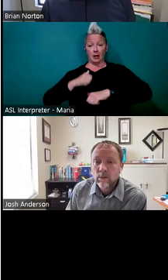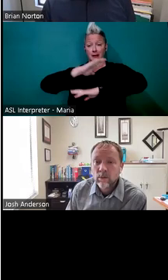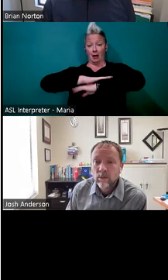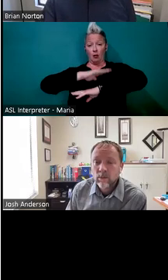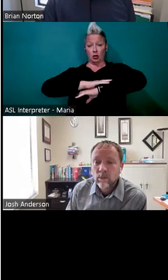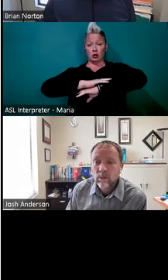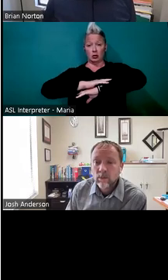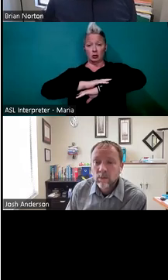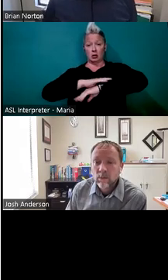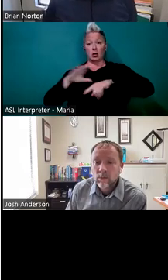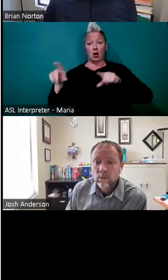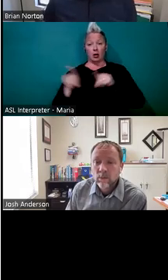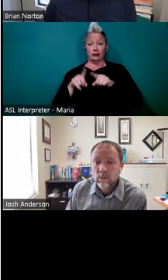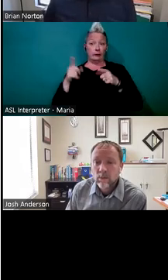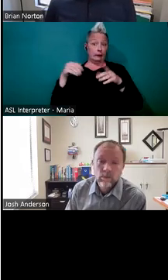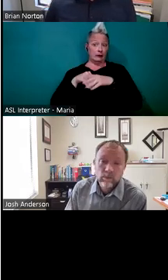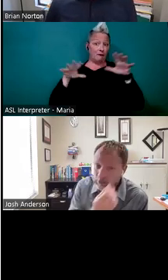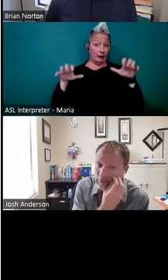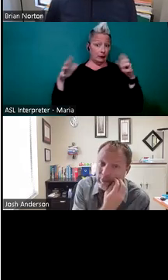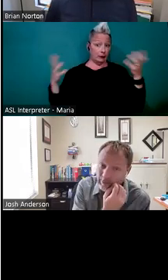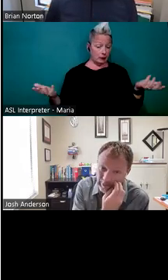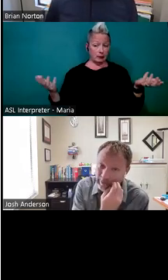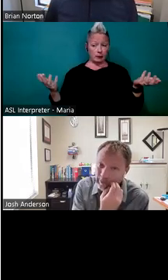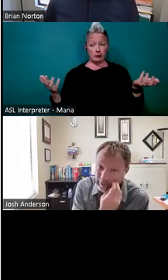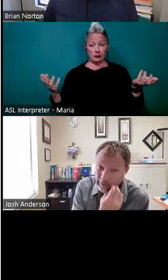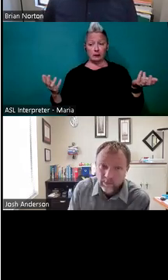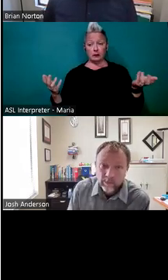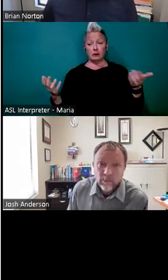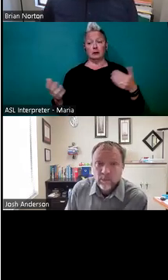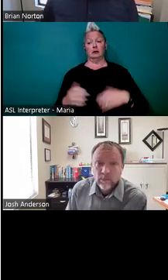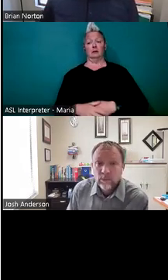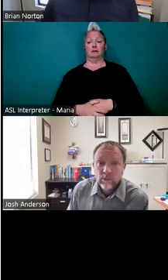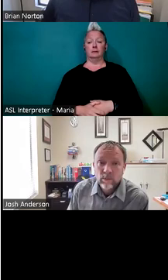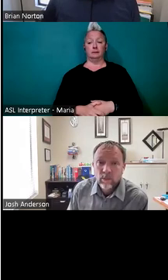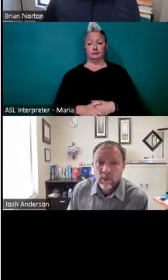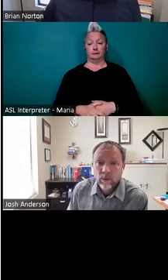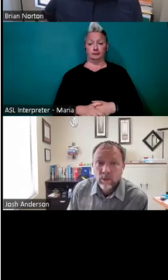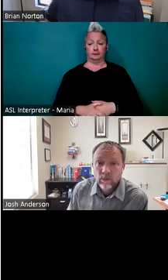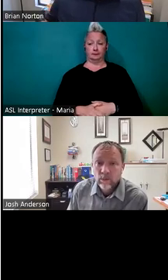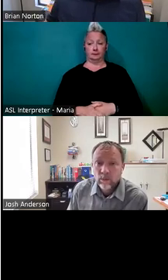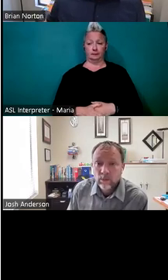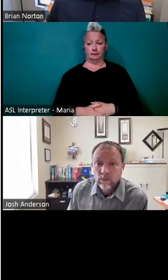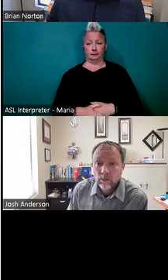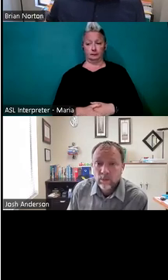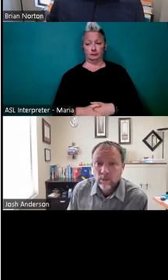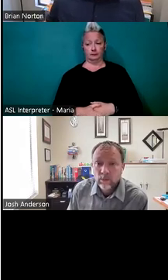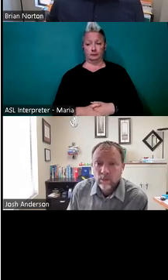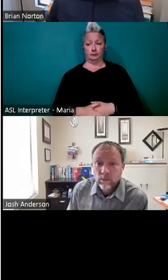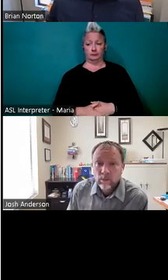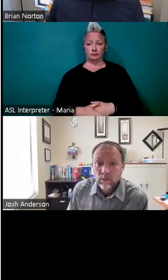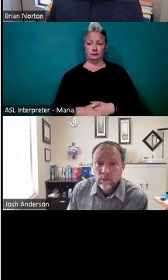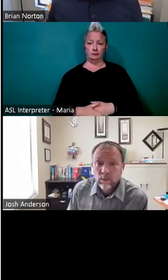but also maybe in the freezer, you know, so that they can have two. Here's something to think about with that one. Um,